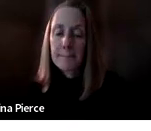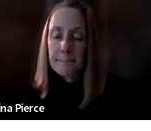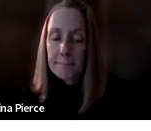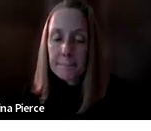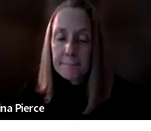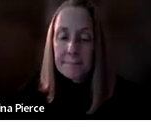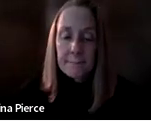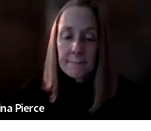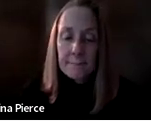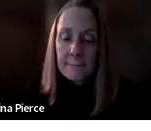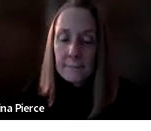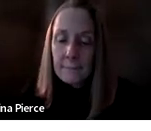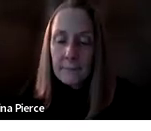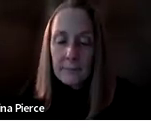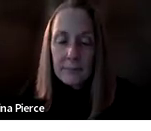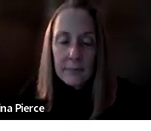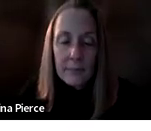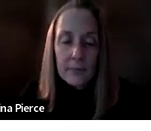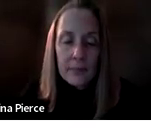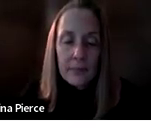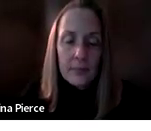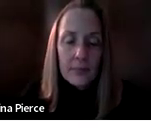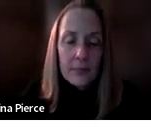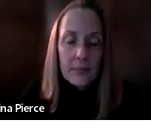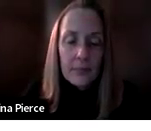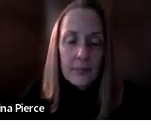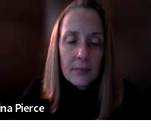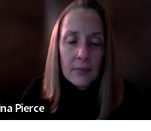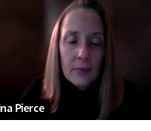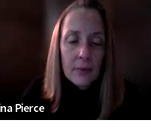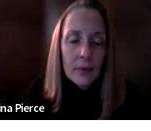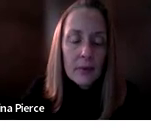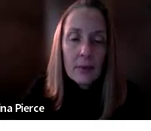i love that you are so connected with the aec community it seems like